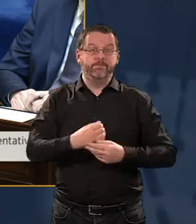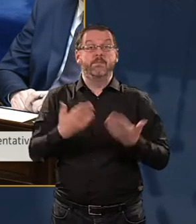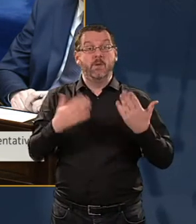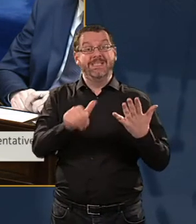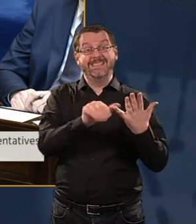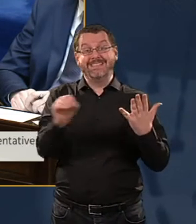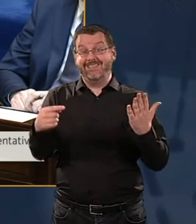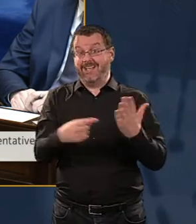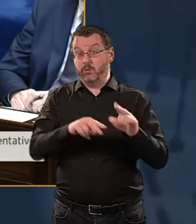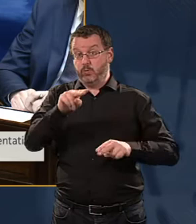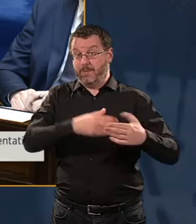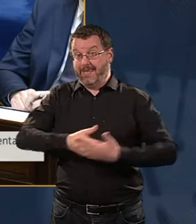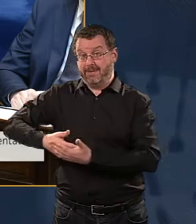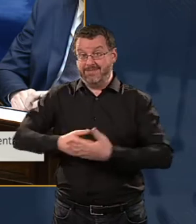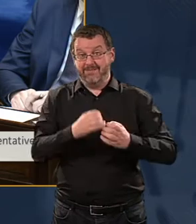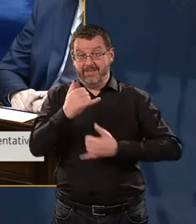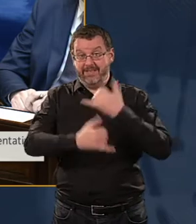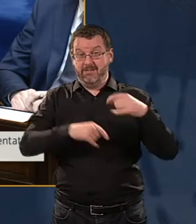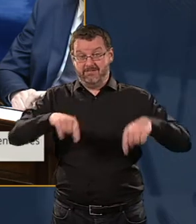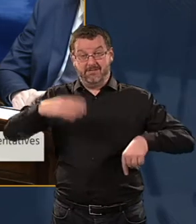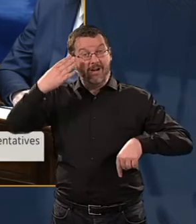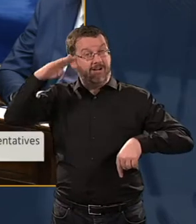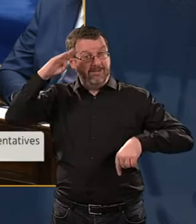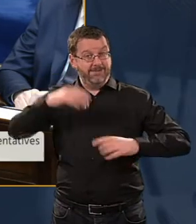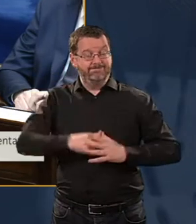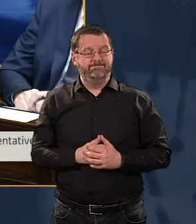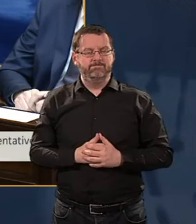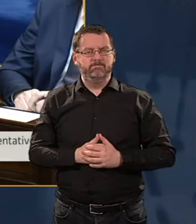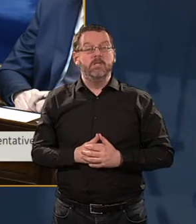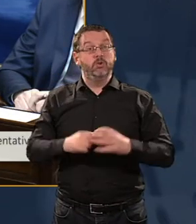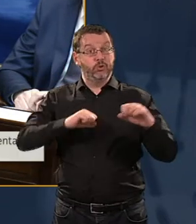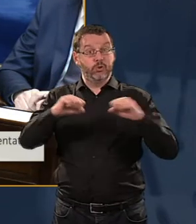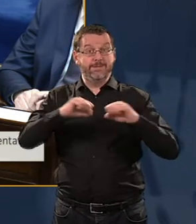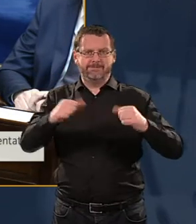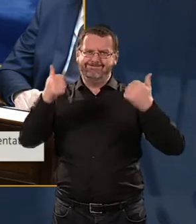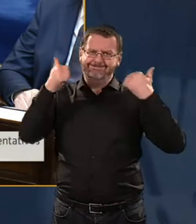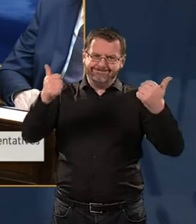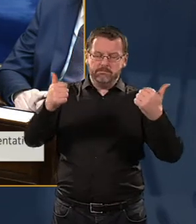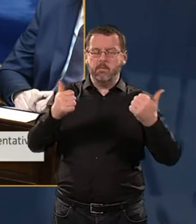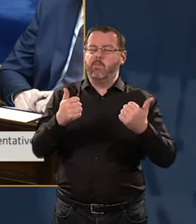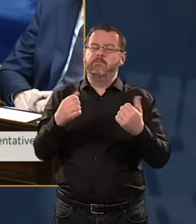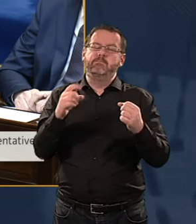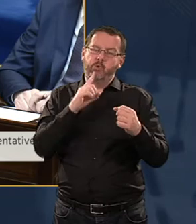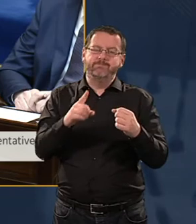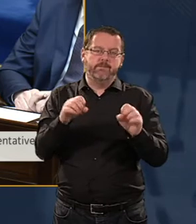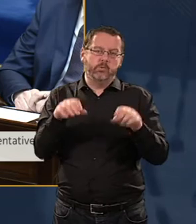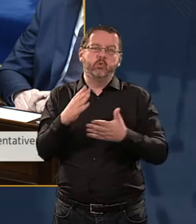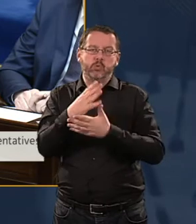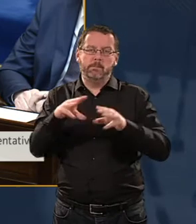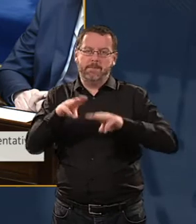births in Ireland every year. Of course, while services are very good, there will always be people who have an